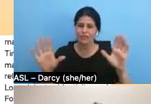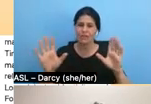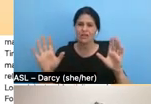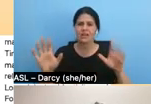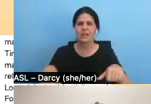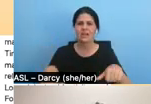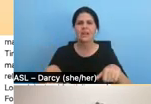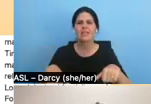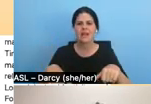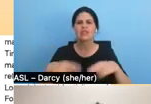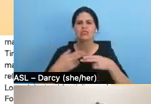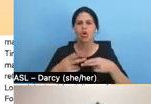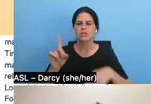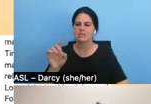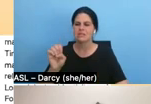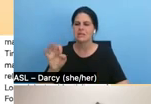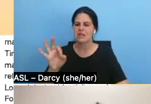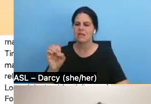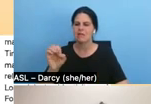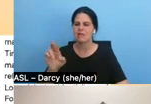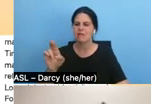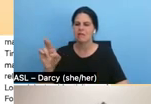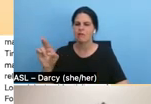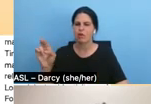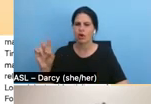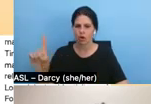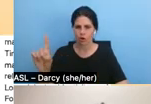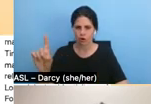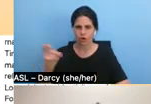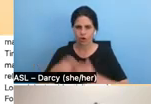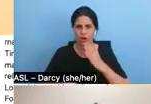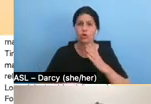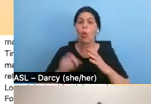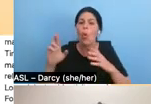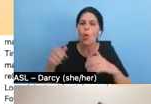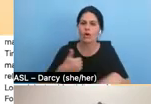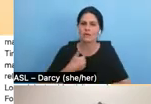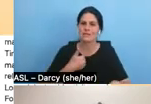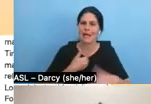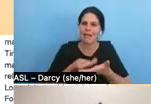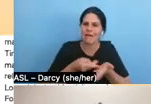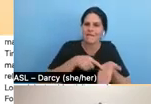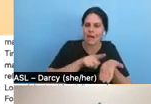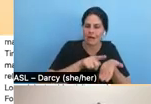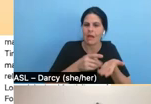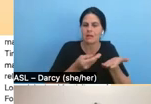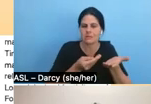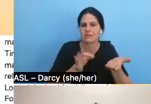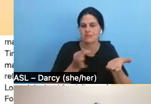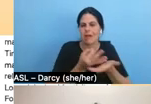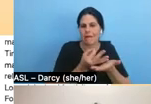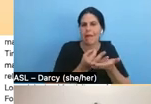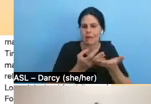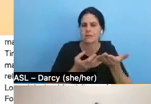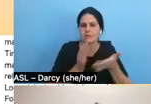-financed films, as opposed to films made on no money, because oftentimes in the accounting for these budgets, we're not